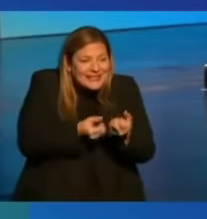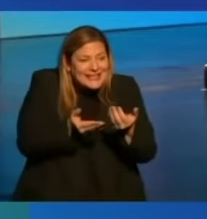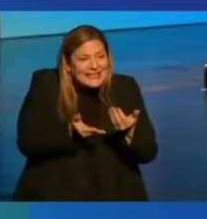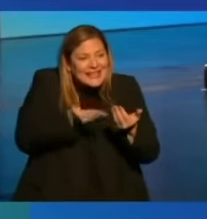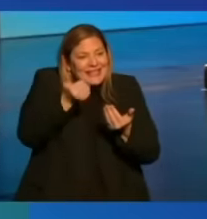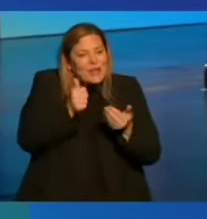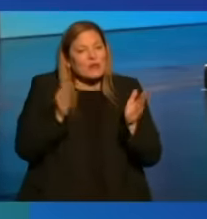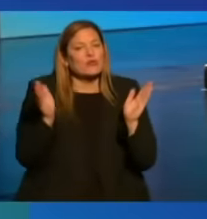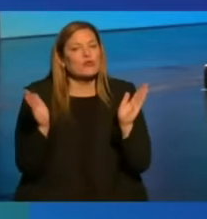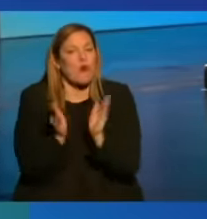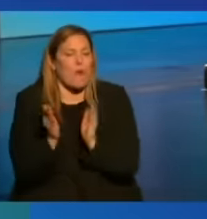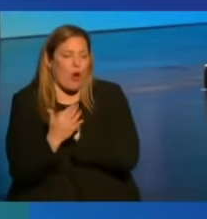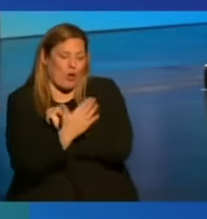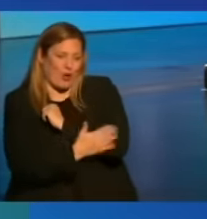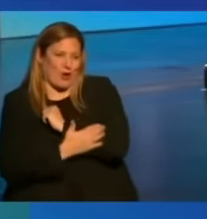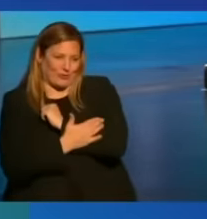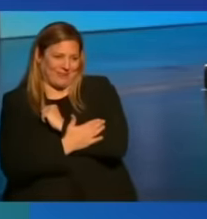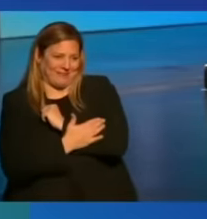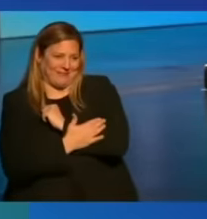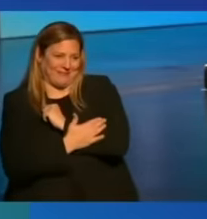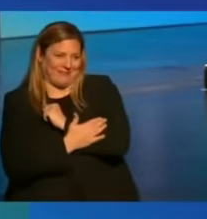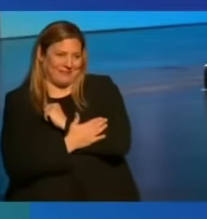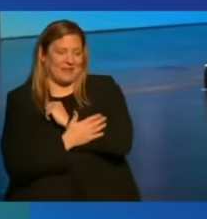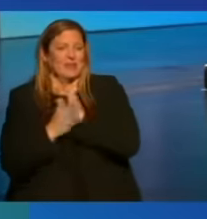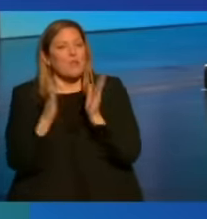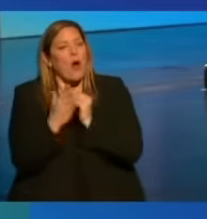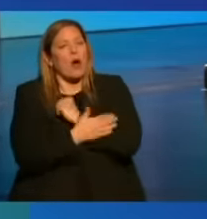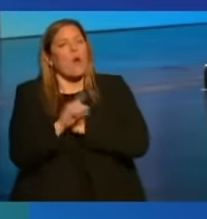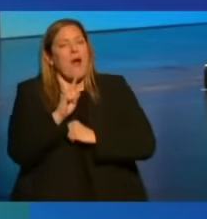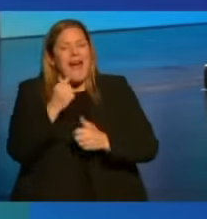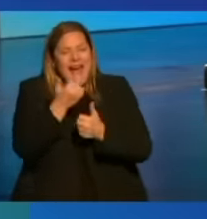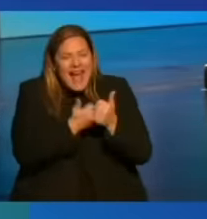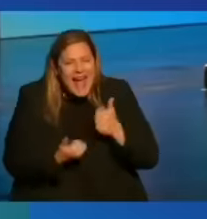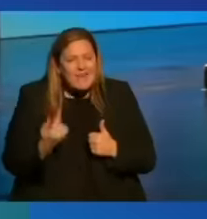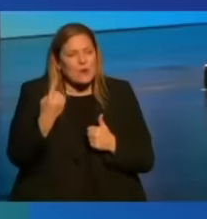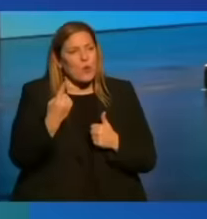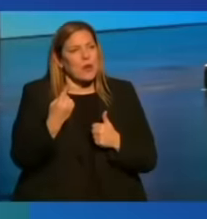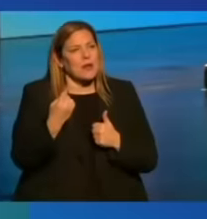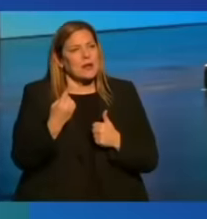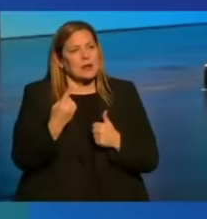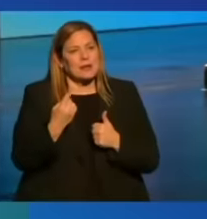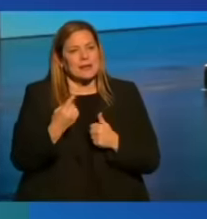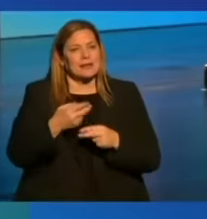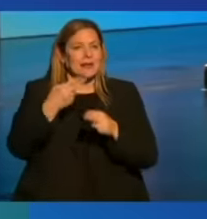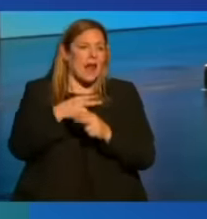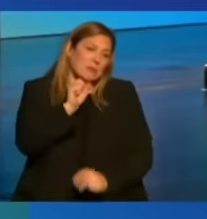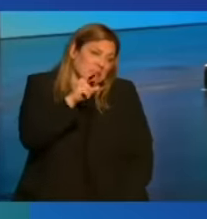smaller countries where everybody is named Sven.